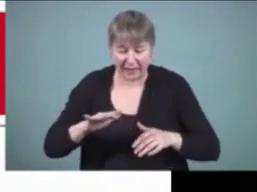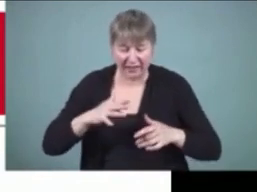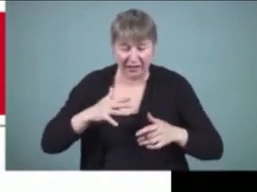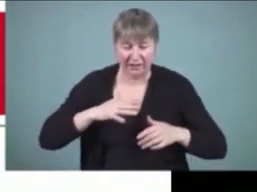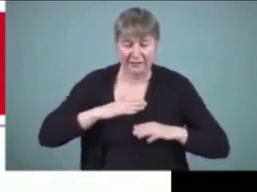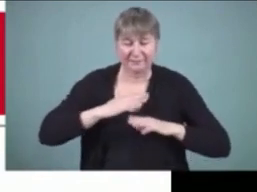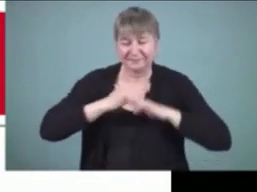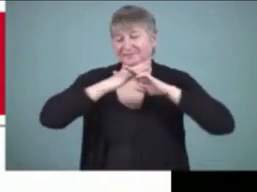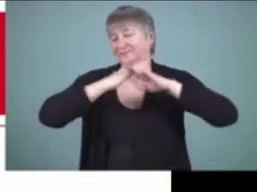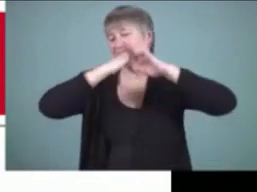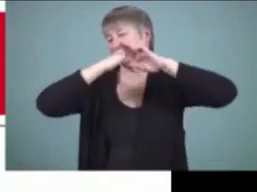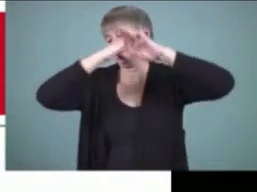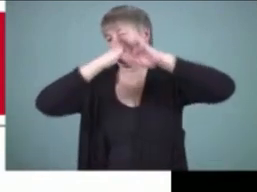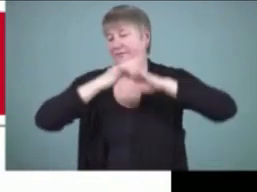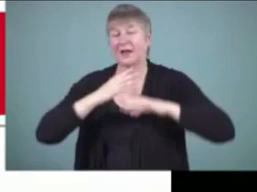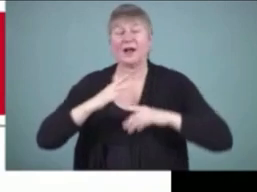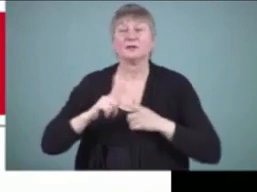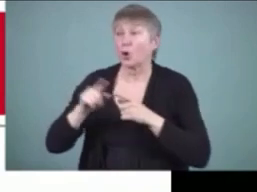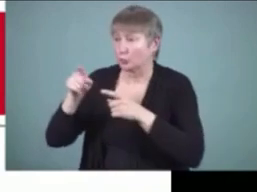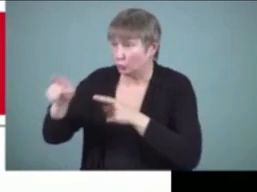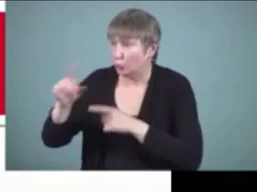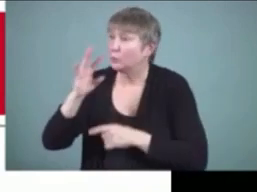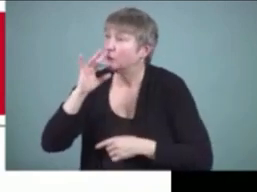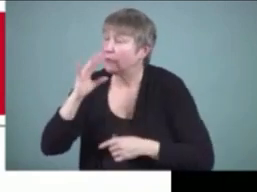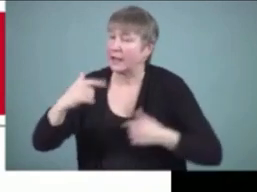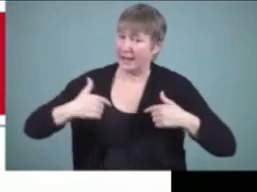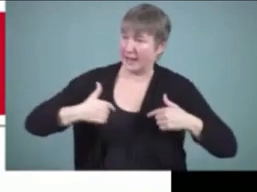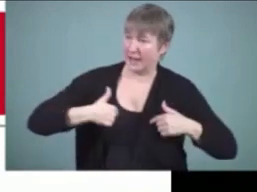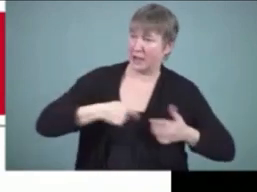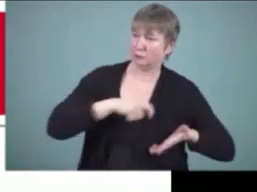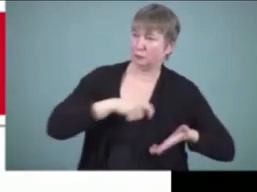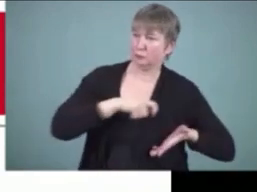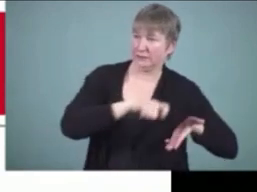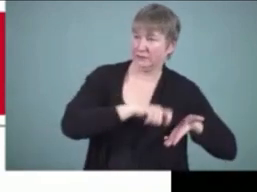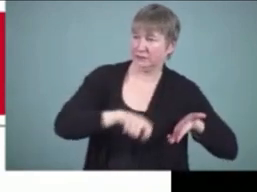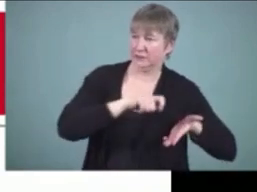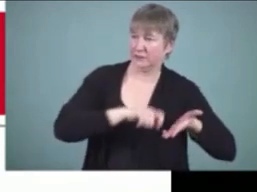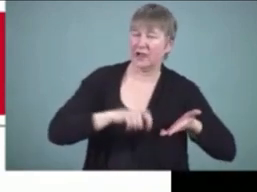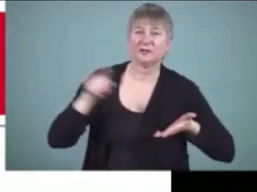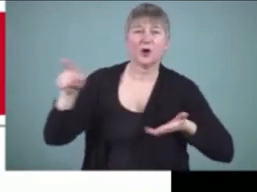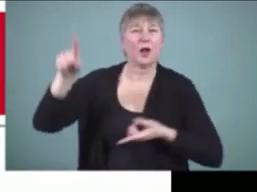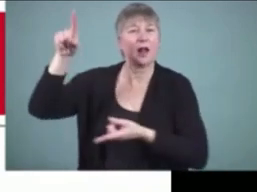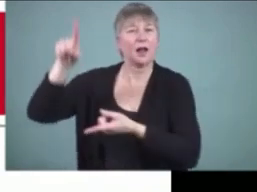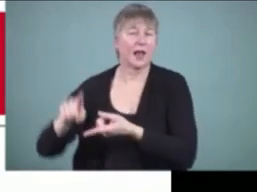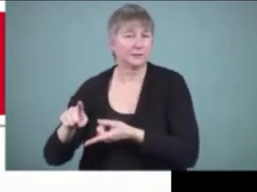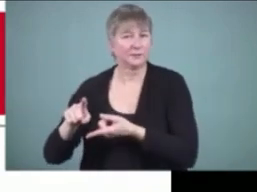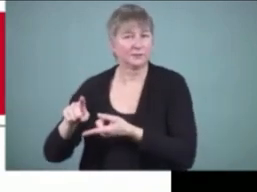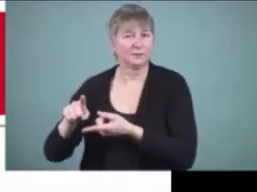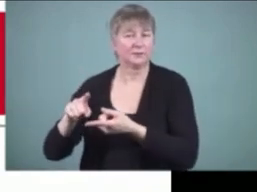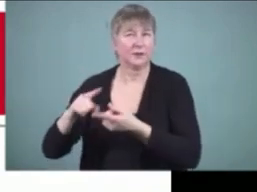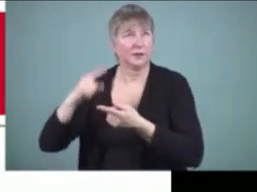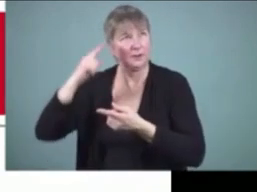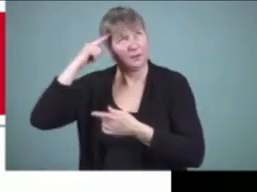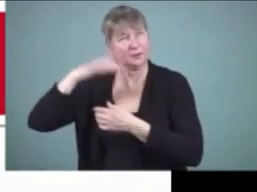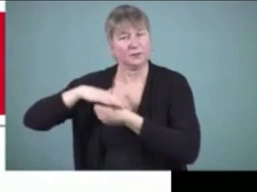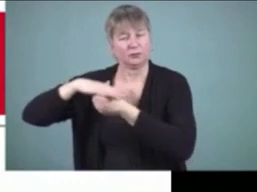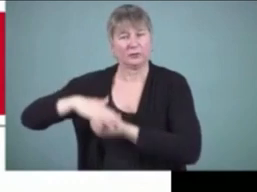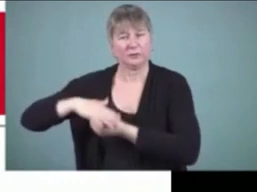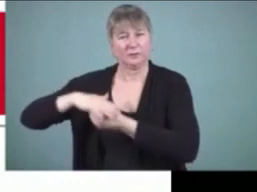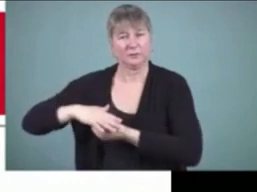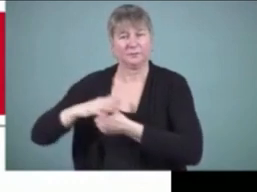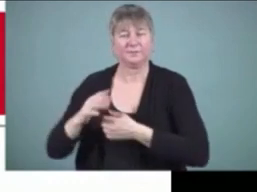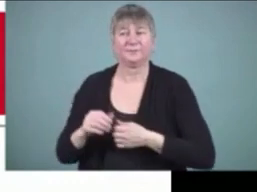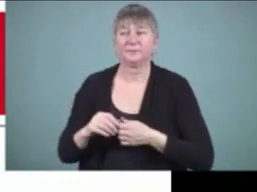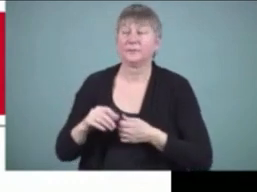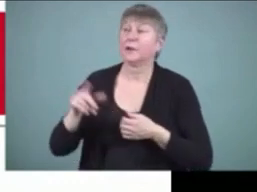student and puts it onto the teacher so that student dictates and the teacher scribes then you once